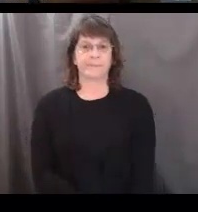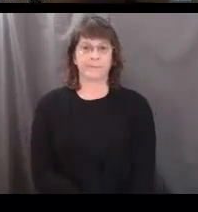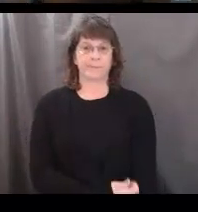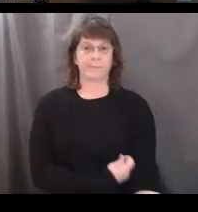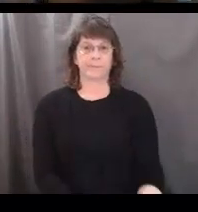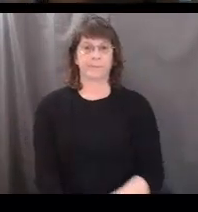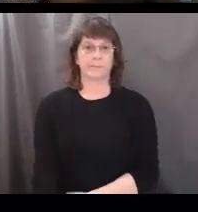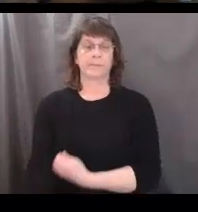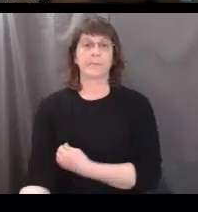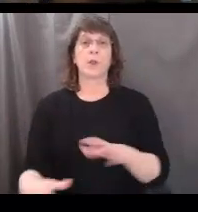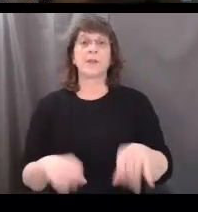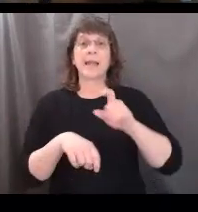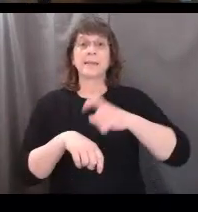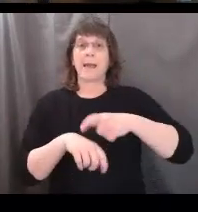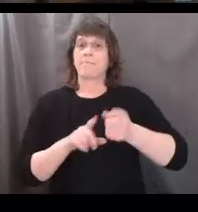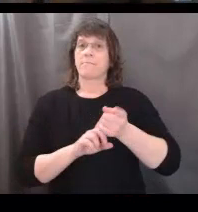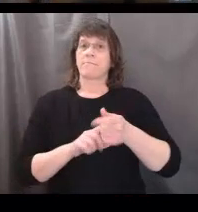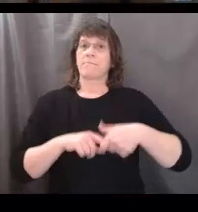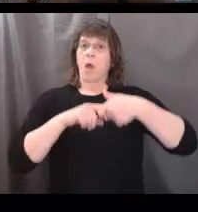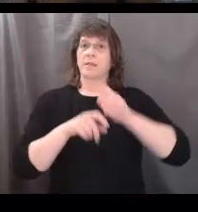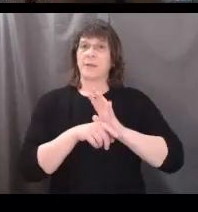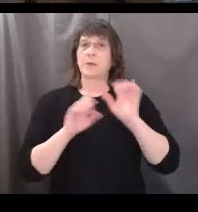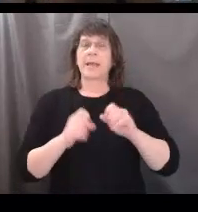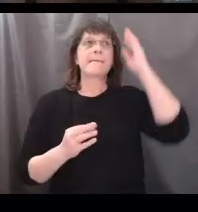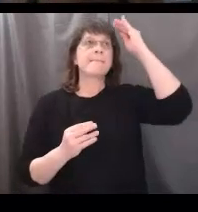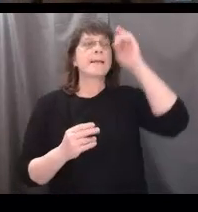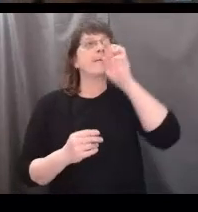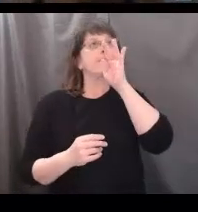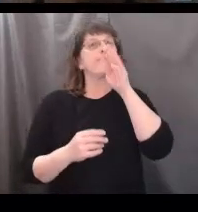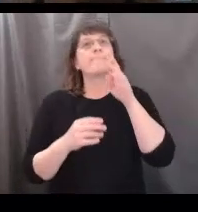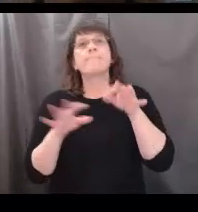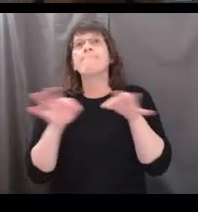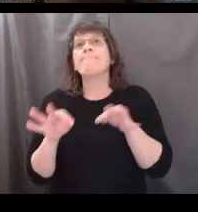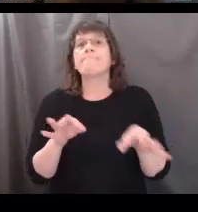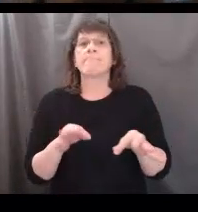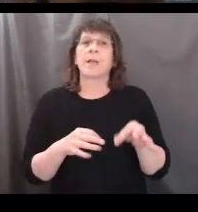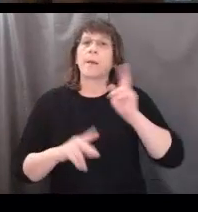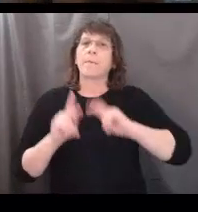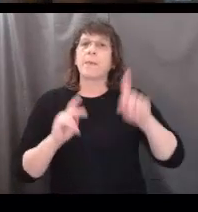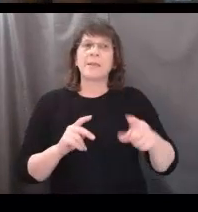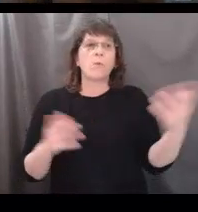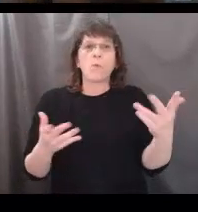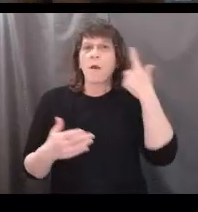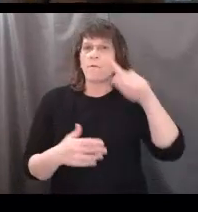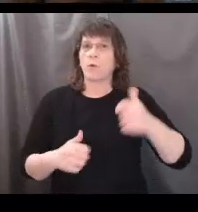You can take some time to pause the video here and think out loud of what else humans might need to survive.